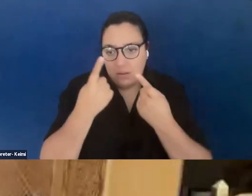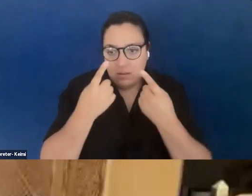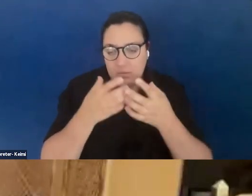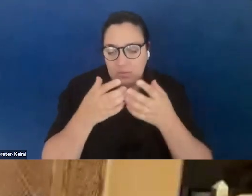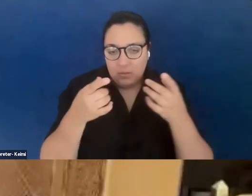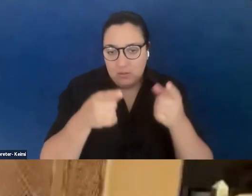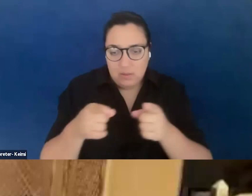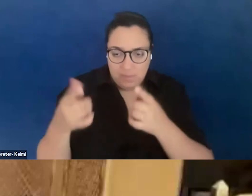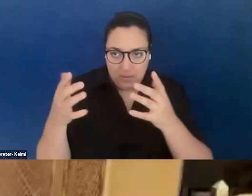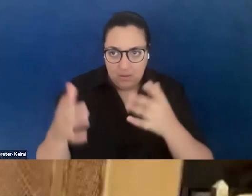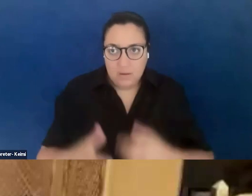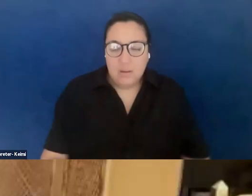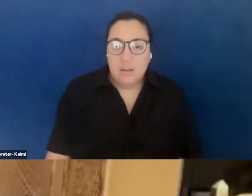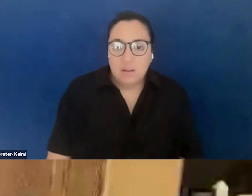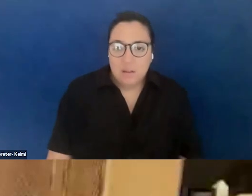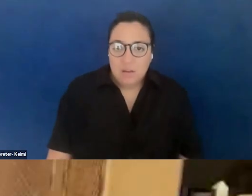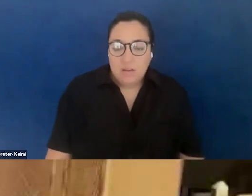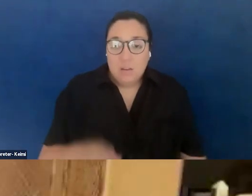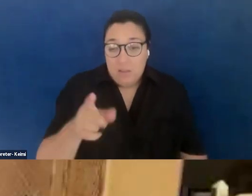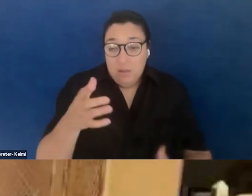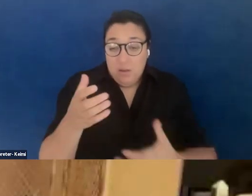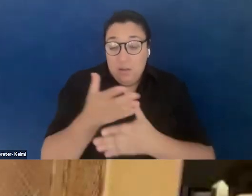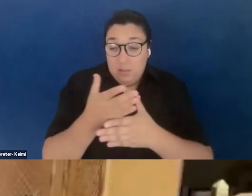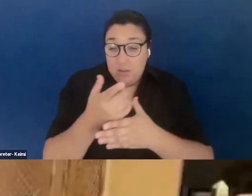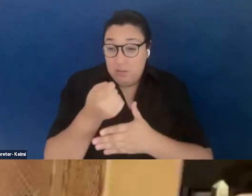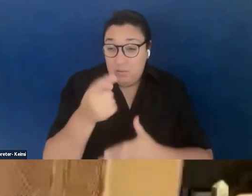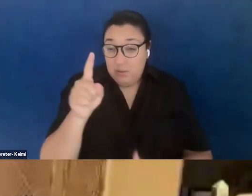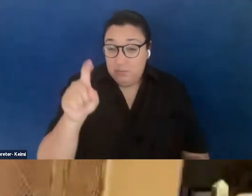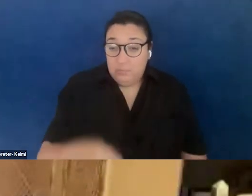And so, I don't know, do you want to, do you want to share a little bit about how, how we came to this?